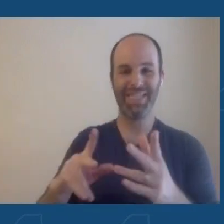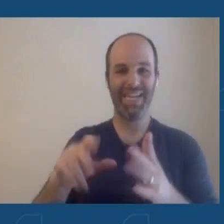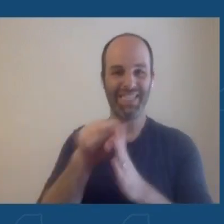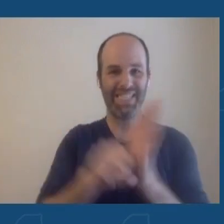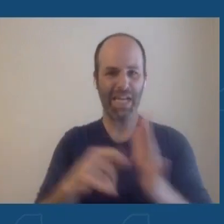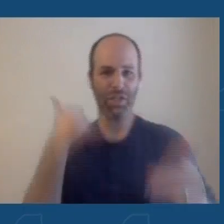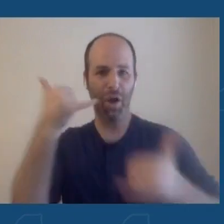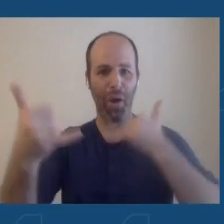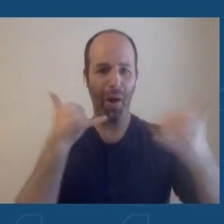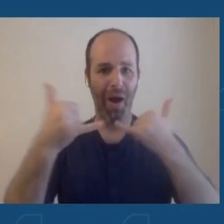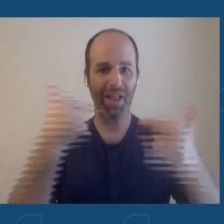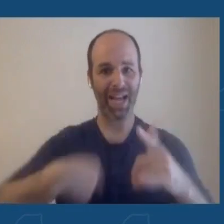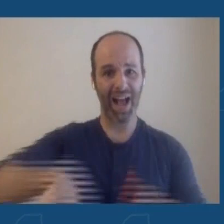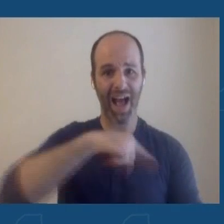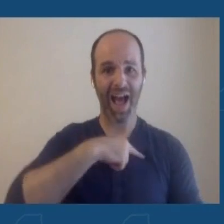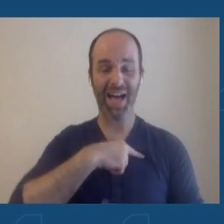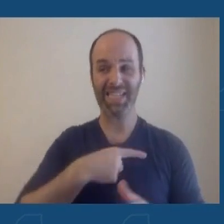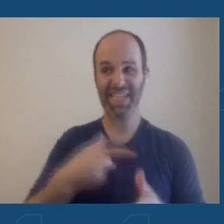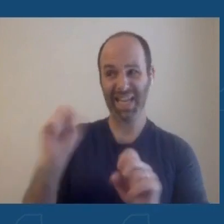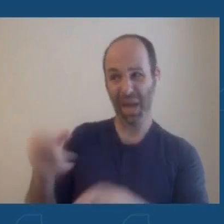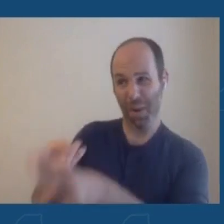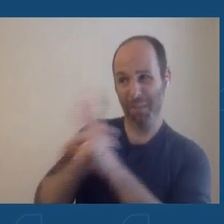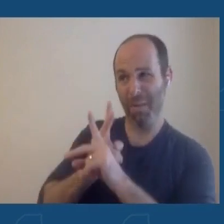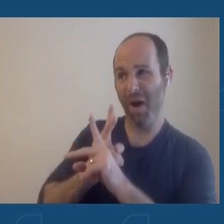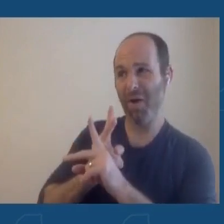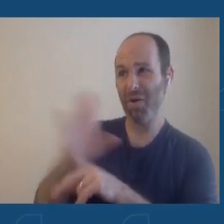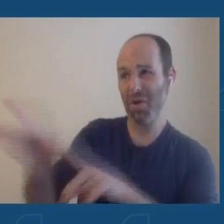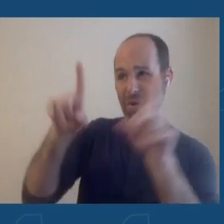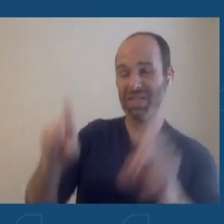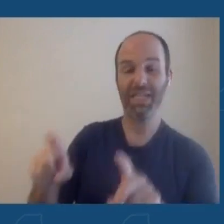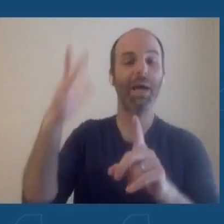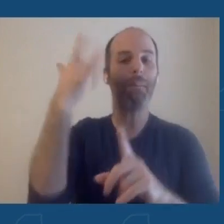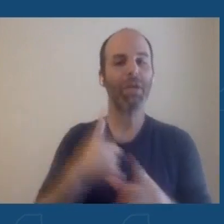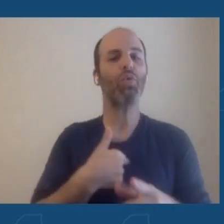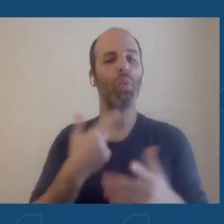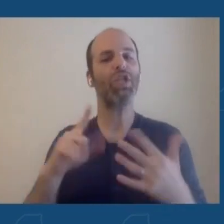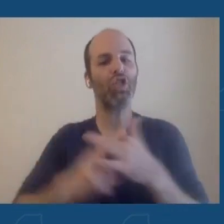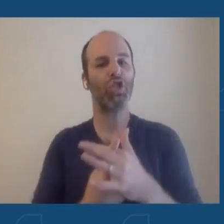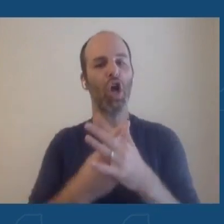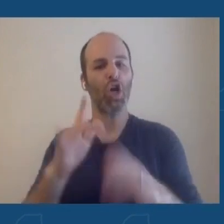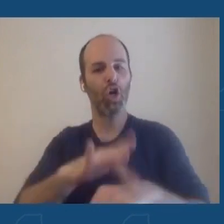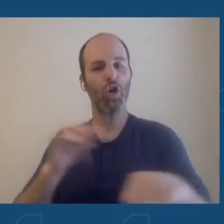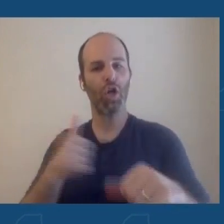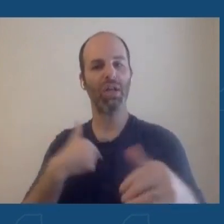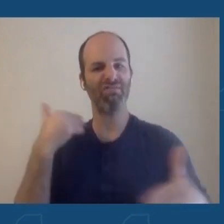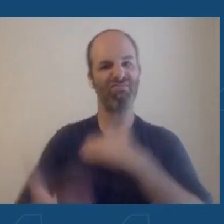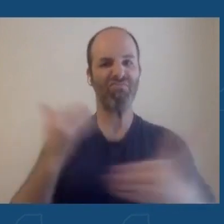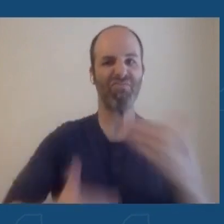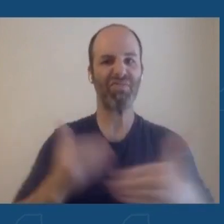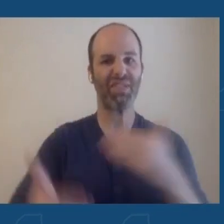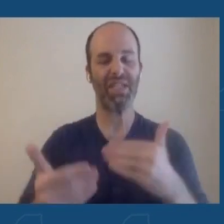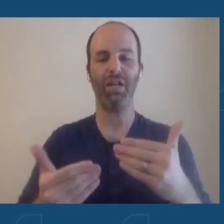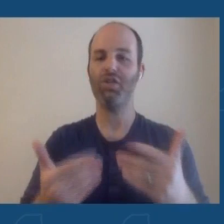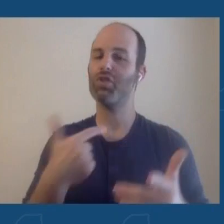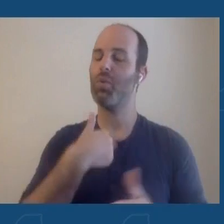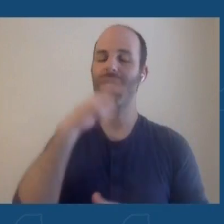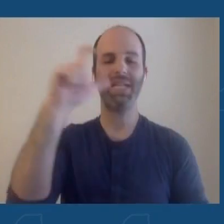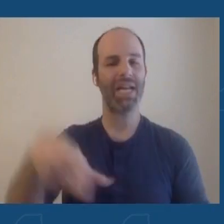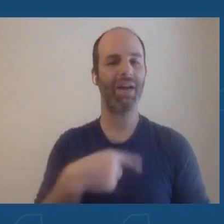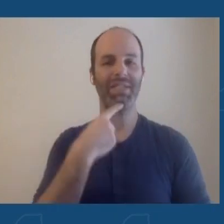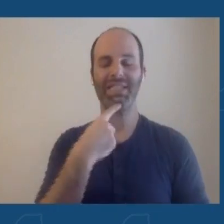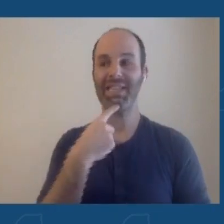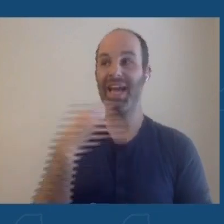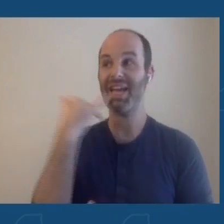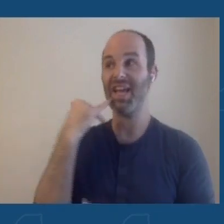they could borrow some virus because we jumped on this immediately to make sure that we could never have to say no to anyone who needed tests